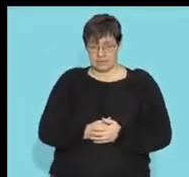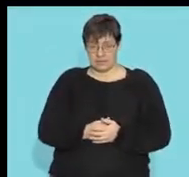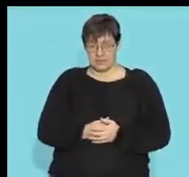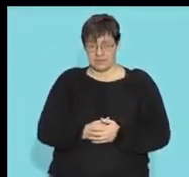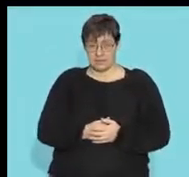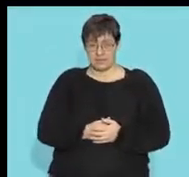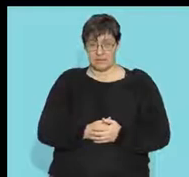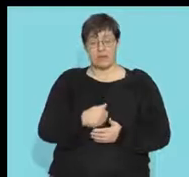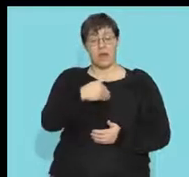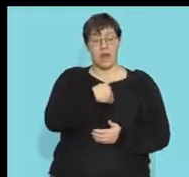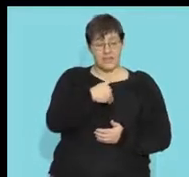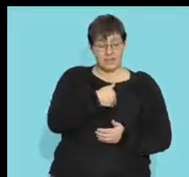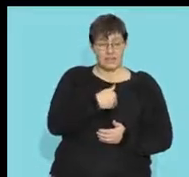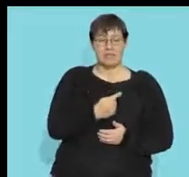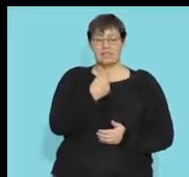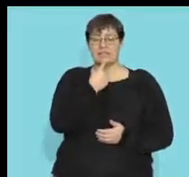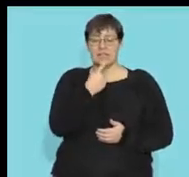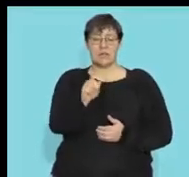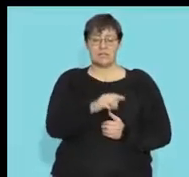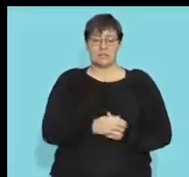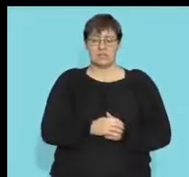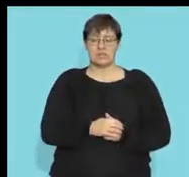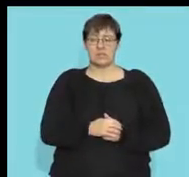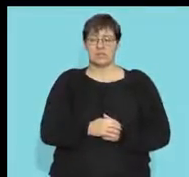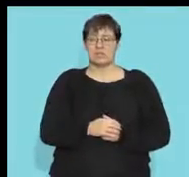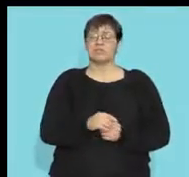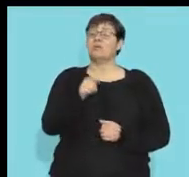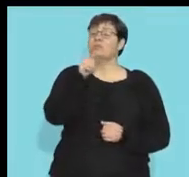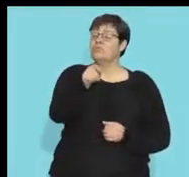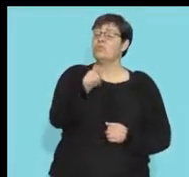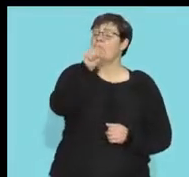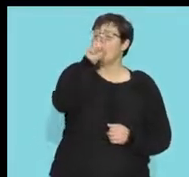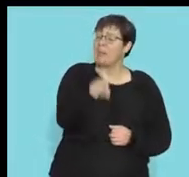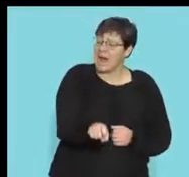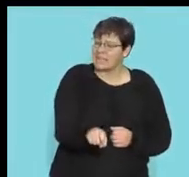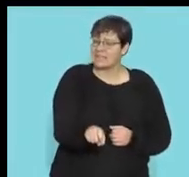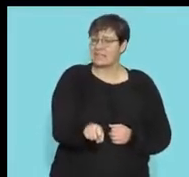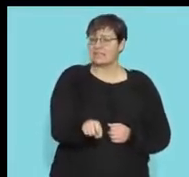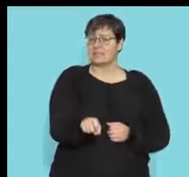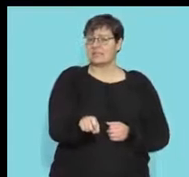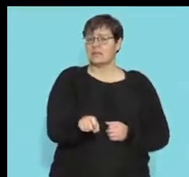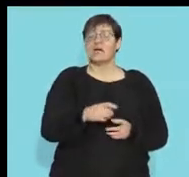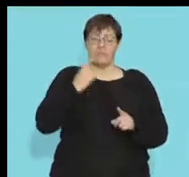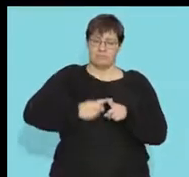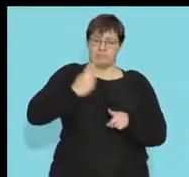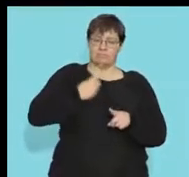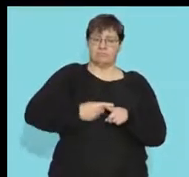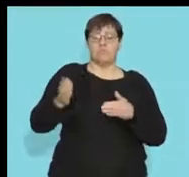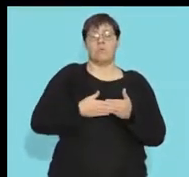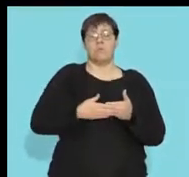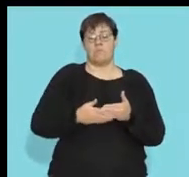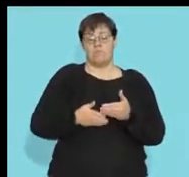right it goes to the heart and it says to the heart you need to beat faster